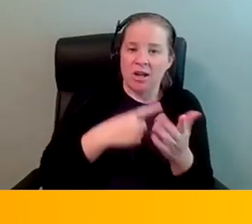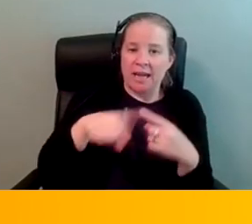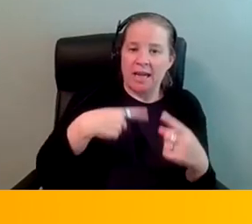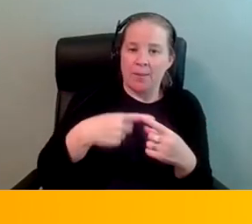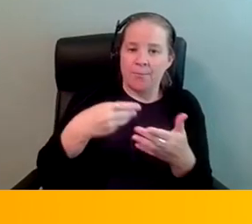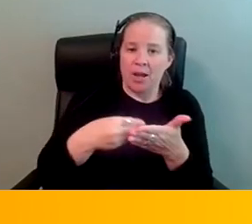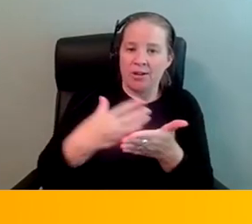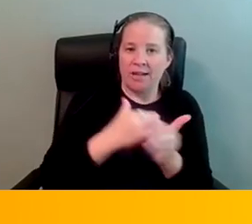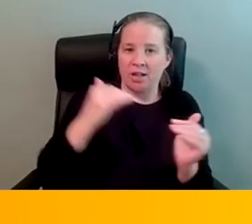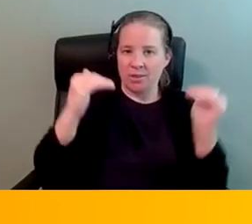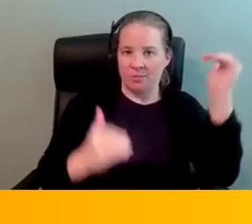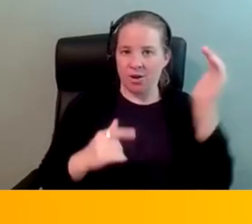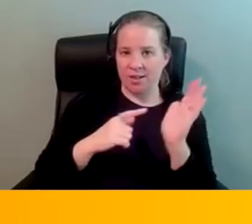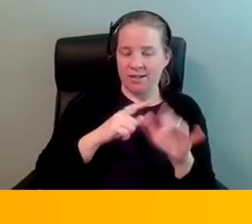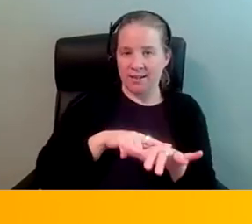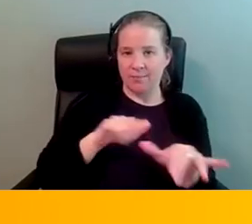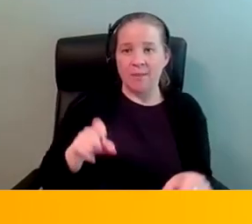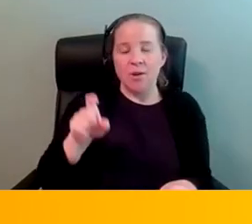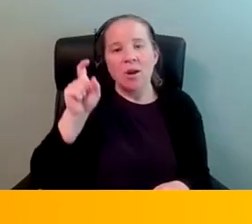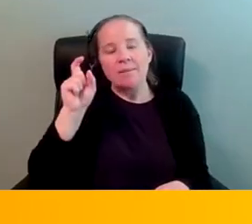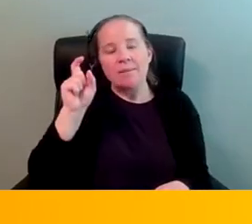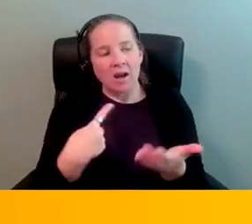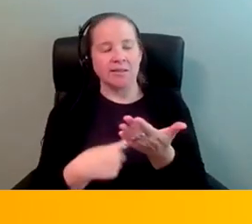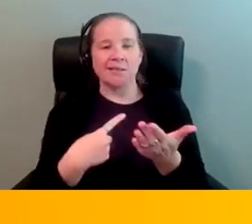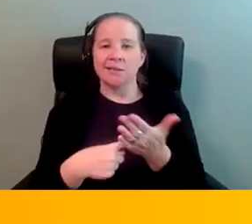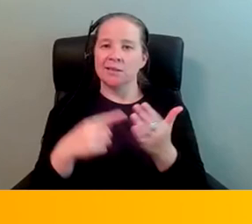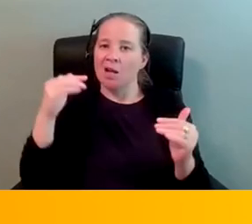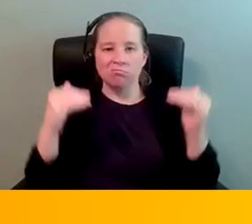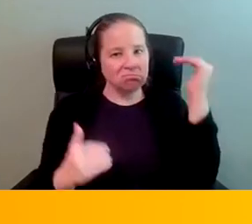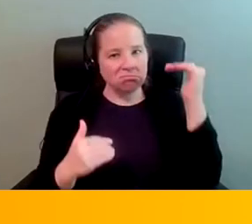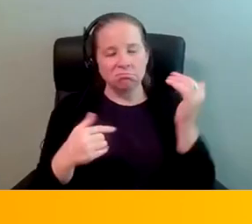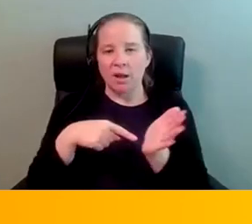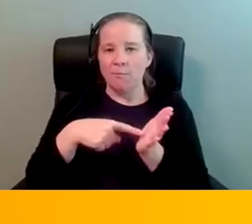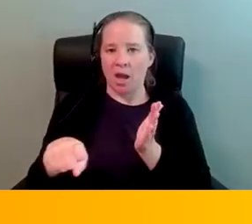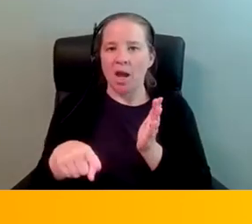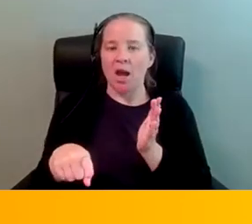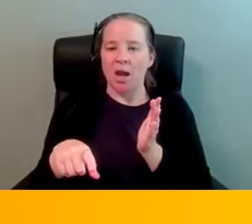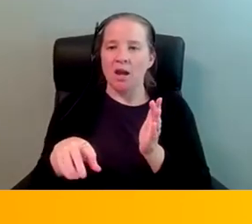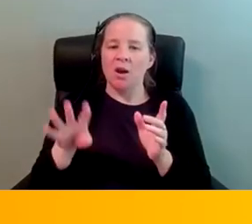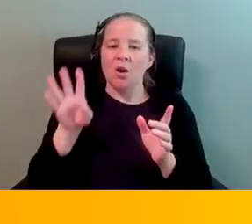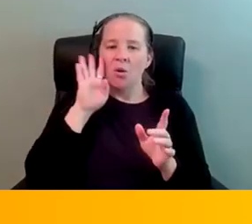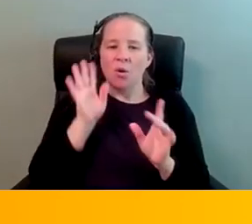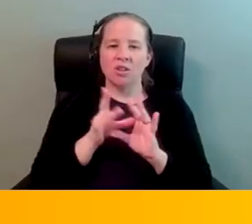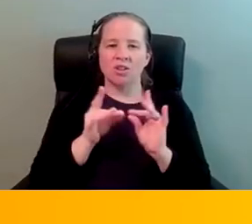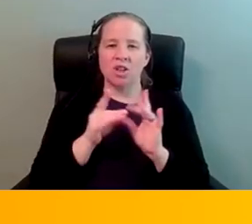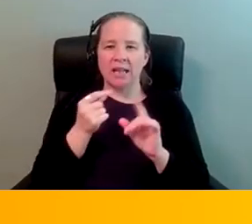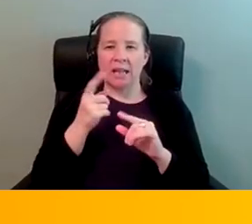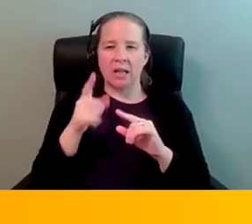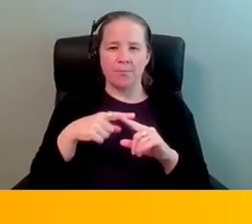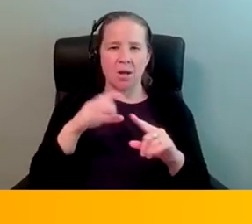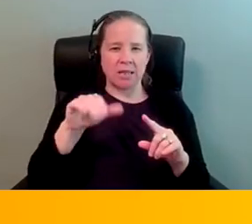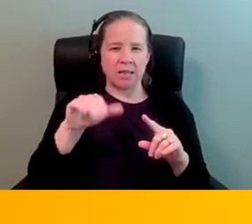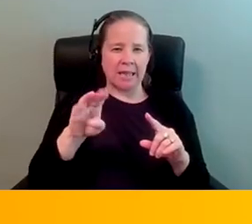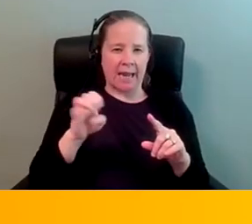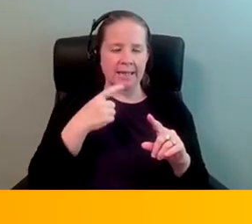i think we have to address the pain income disparity and i'm actually going to talk a little bit about what candace was talking about